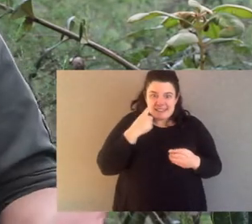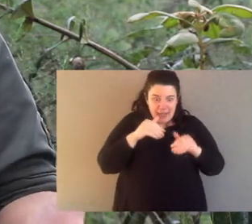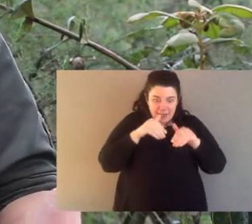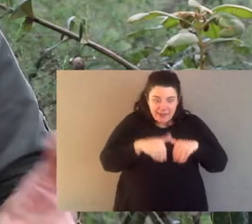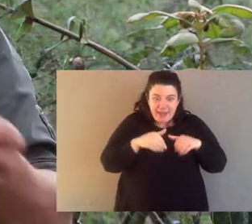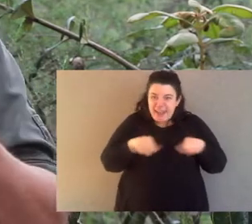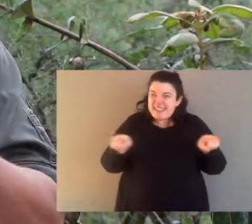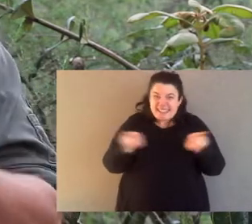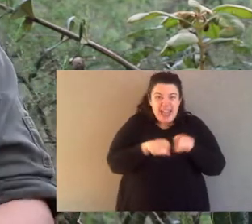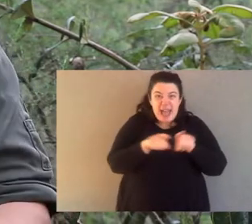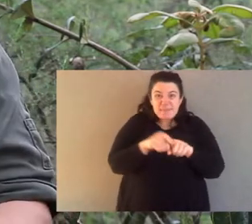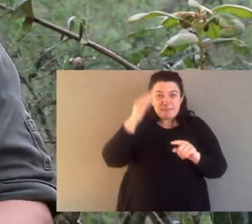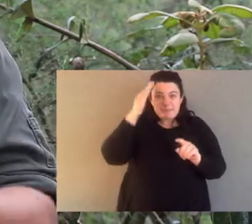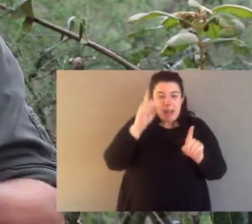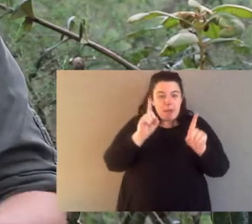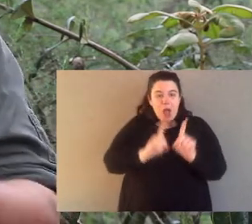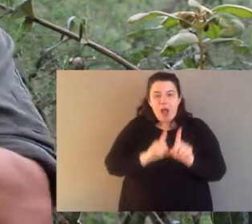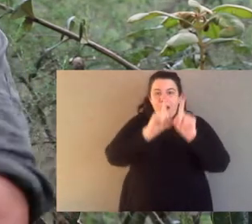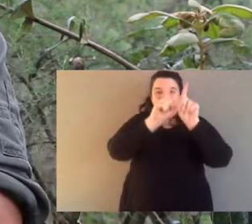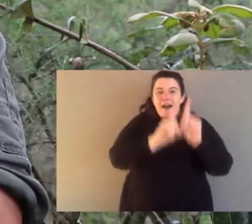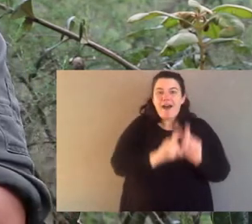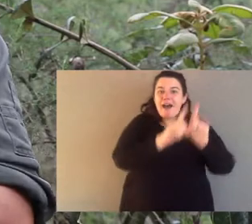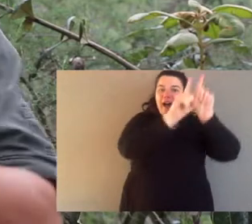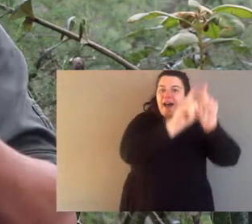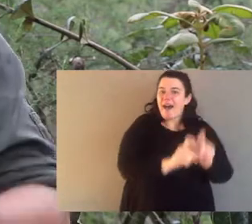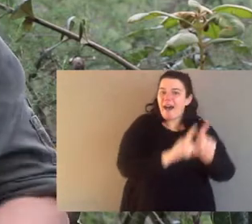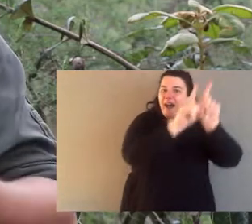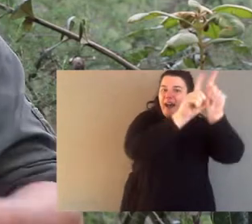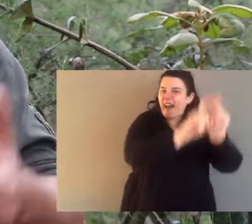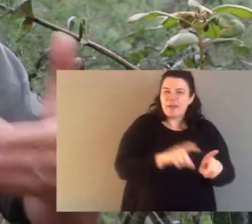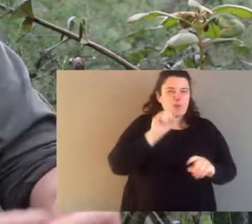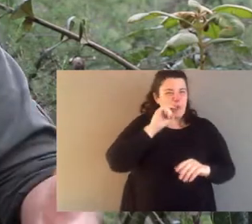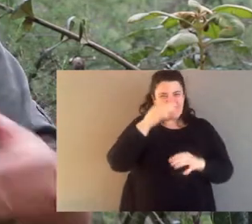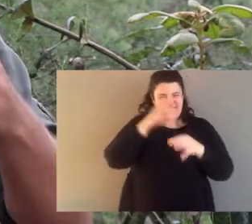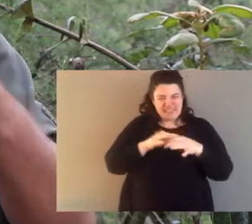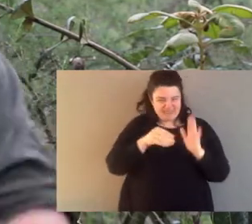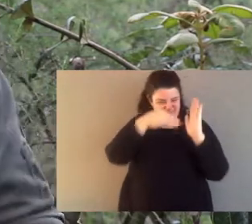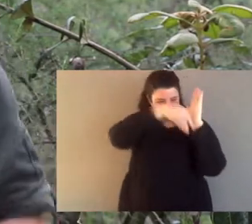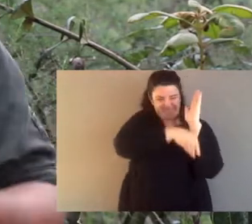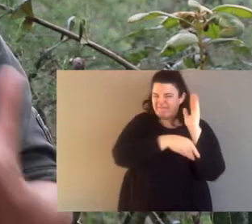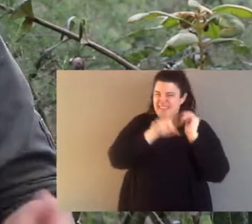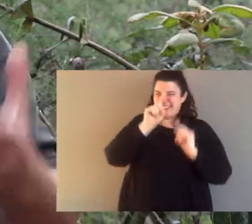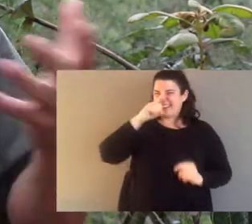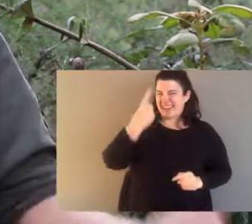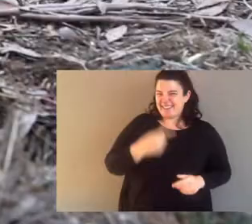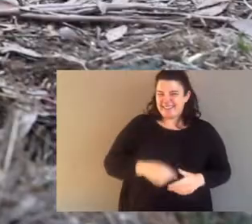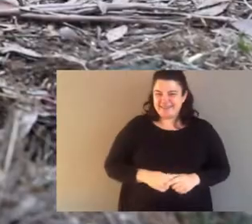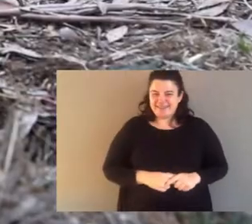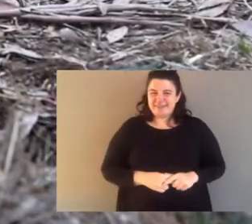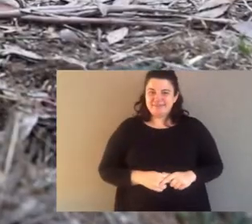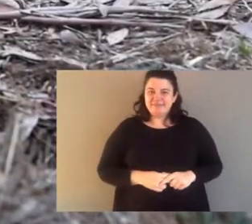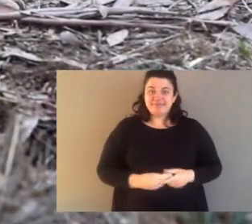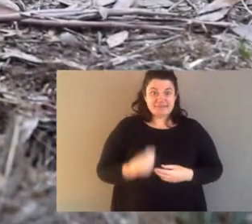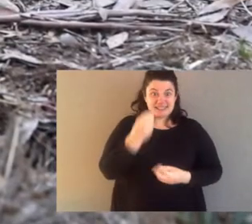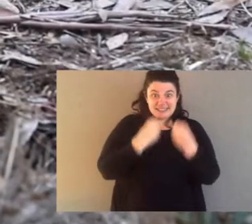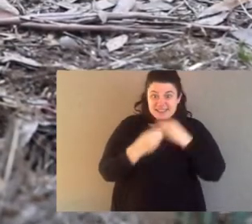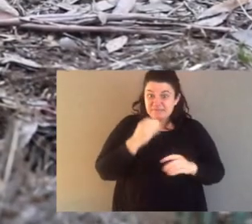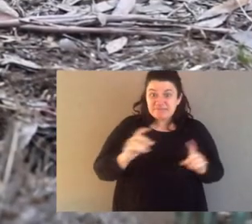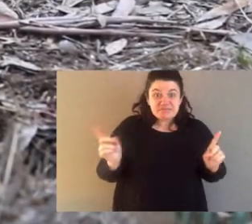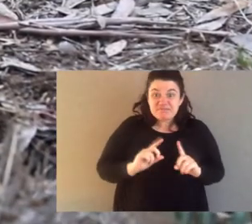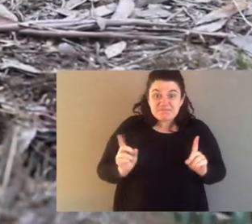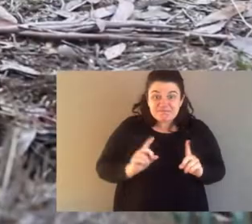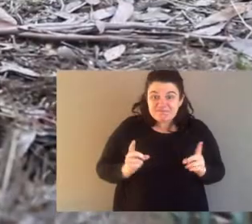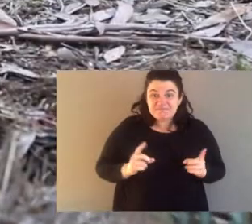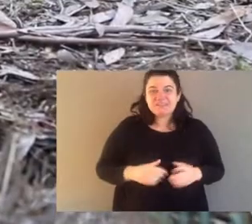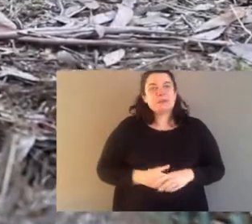months, you'll see a little potteroo looks exactly like mum, hopping alongside mum because it's now too big for the pouch. What